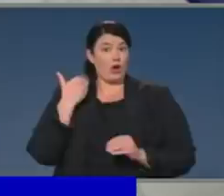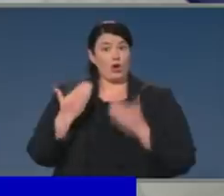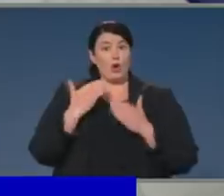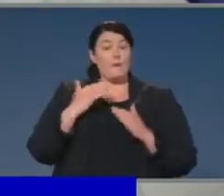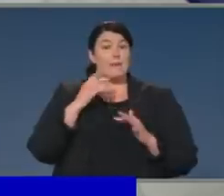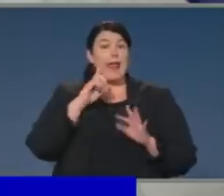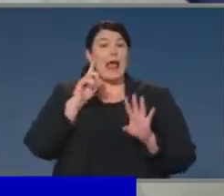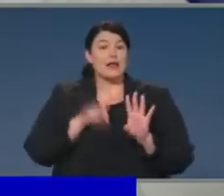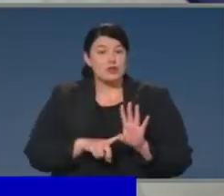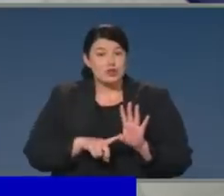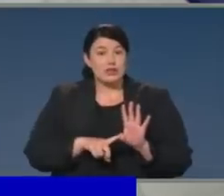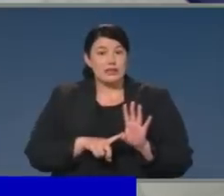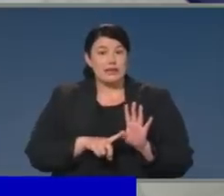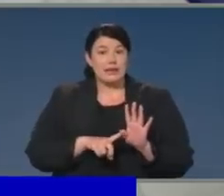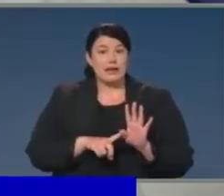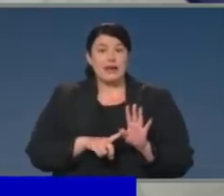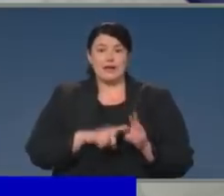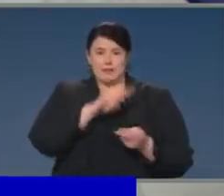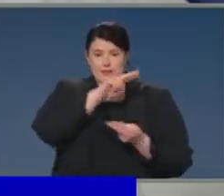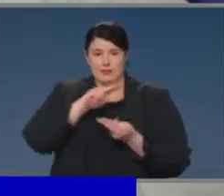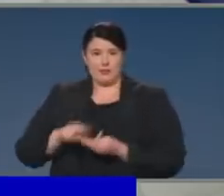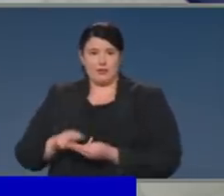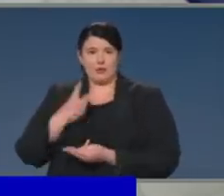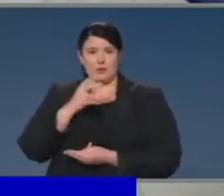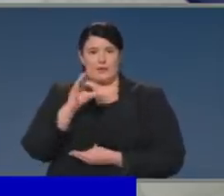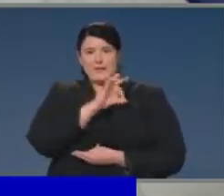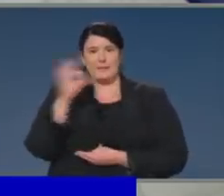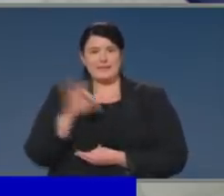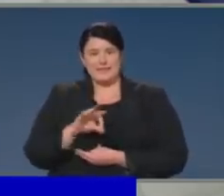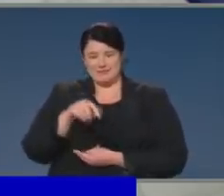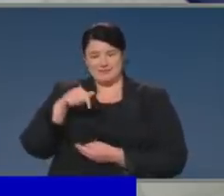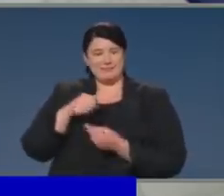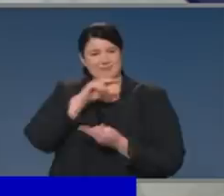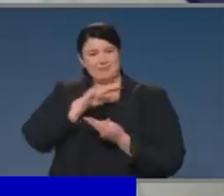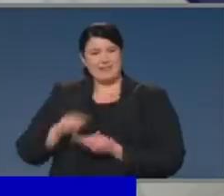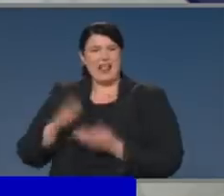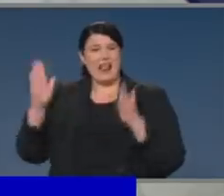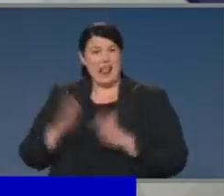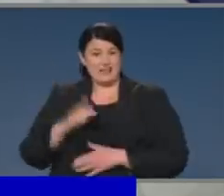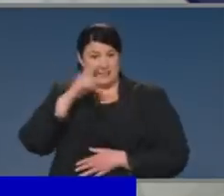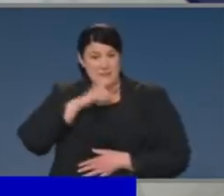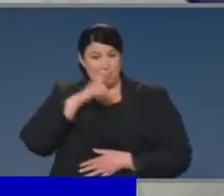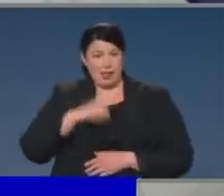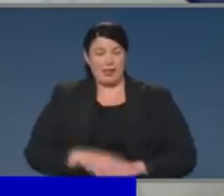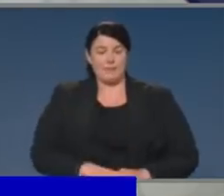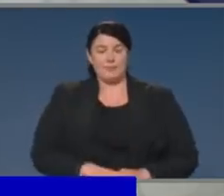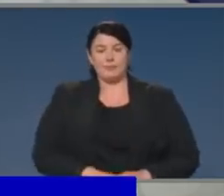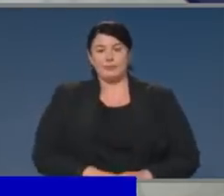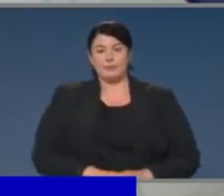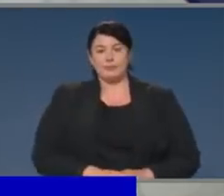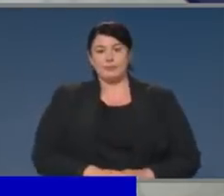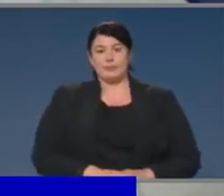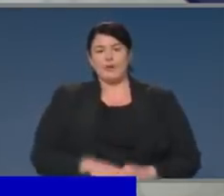last year, suicide rates are down 20%. Now what's really interesting there, and it goes to your question of the value of modelling, easy